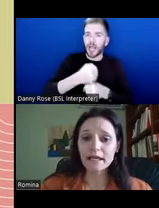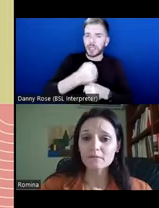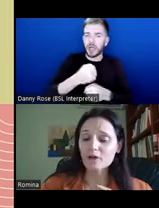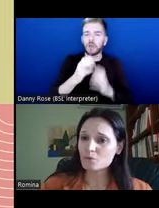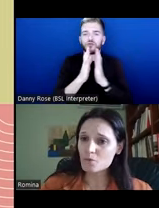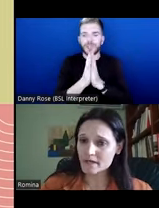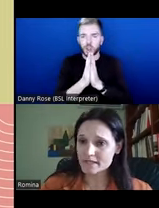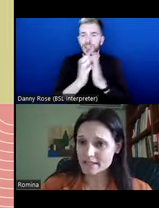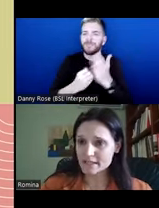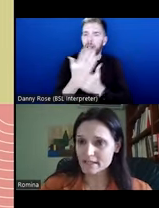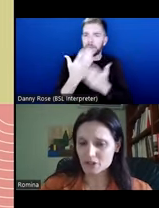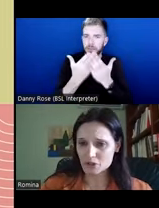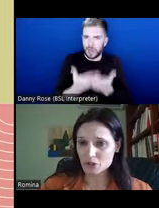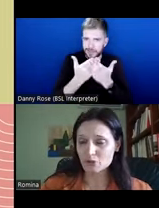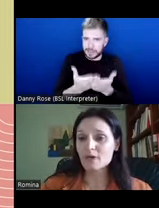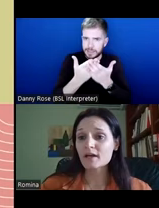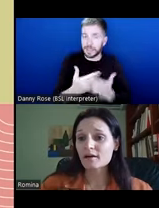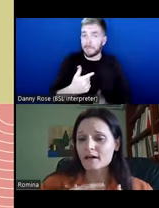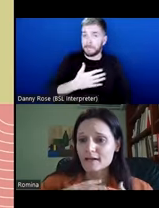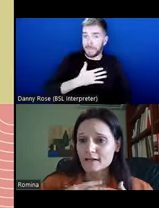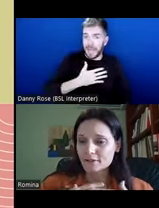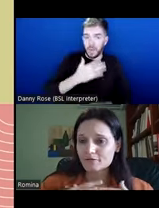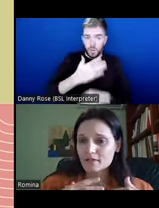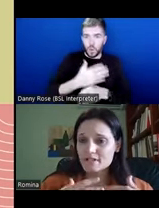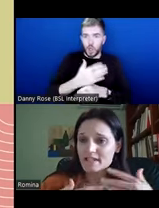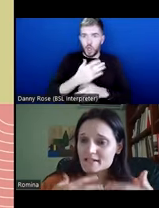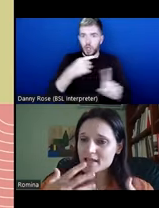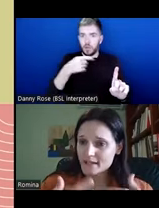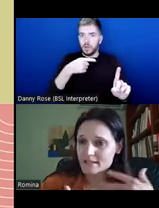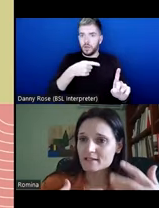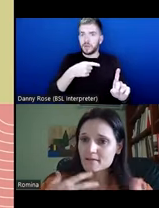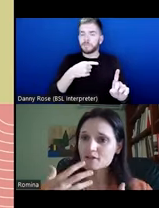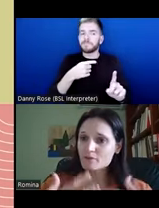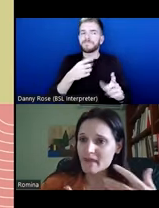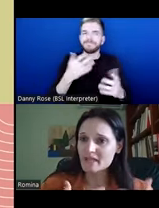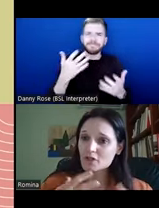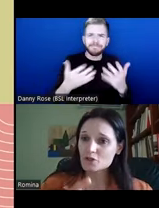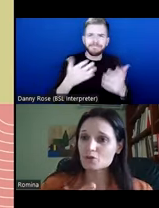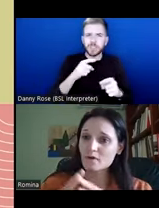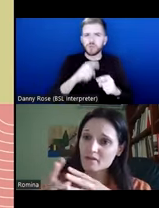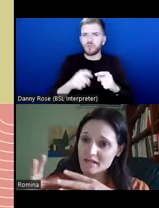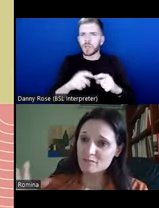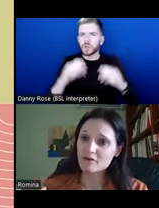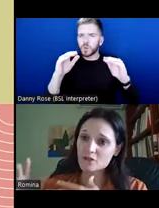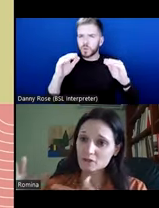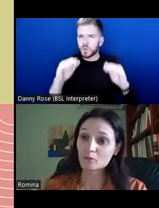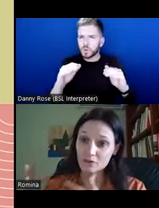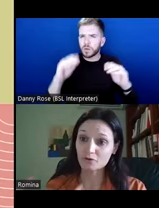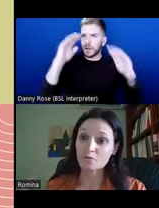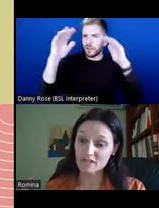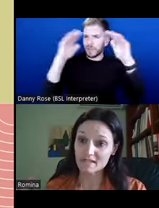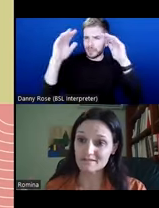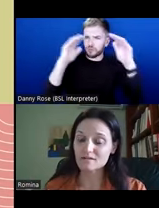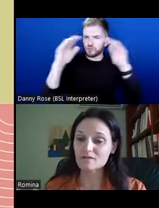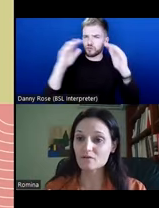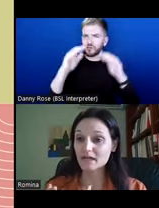and my own work is dedicated to kind of sensitizing theory making to the experiential knowledge